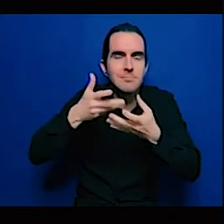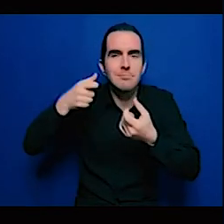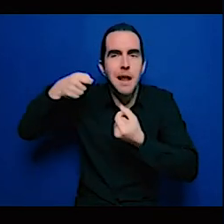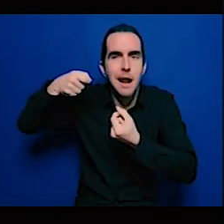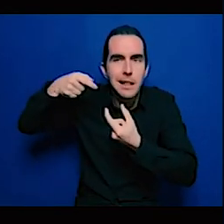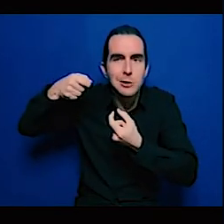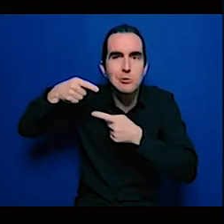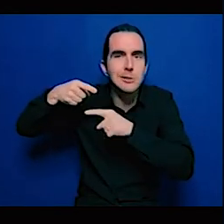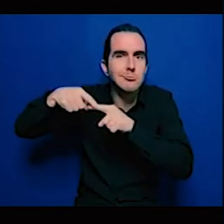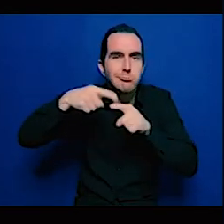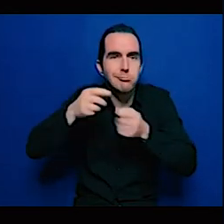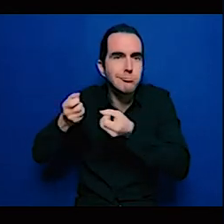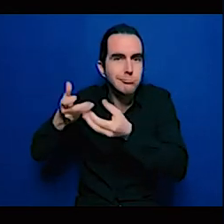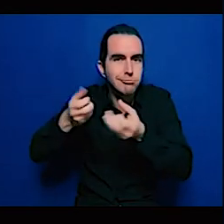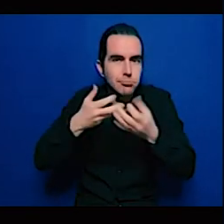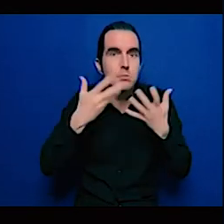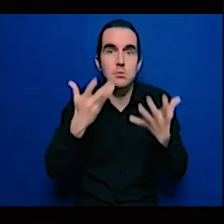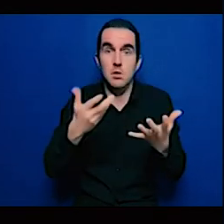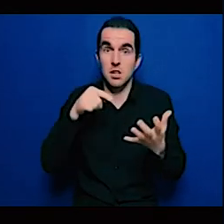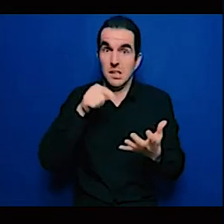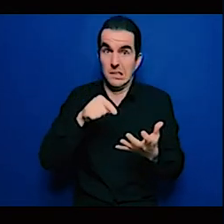so thank you